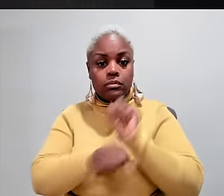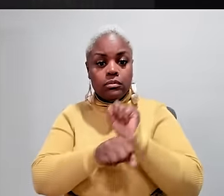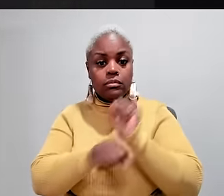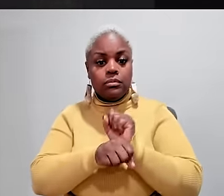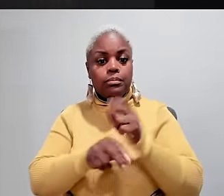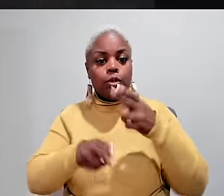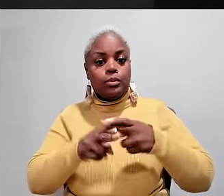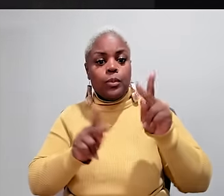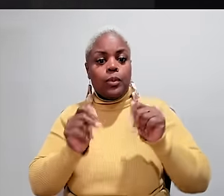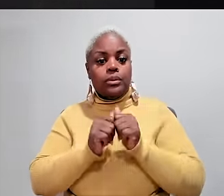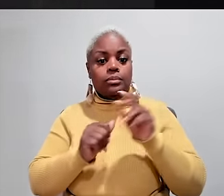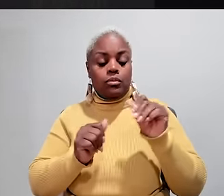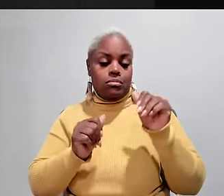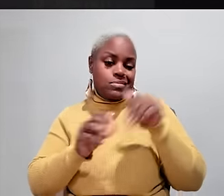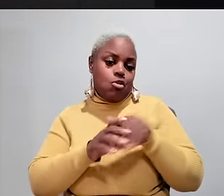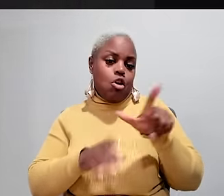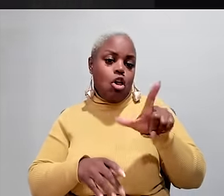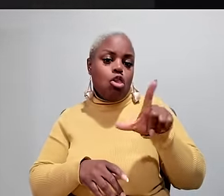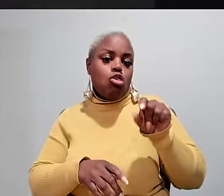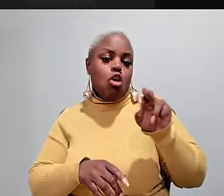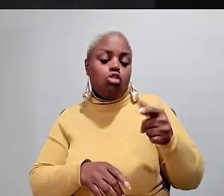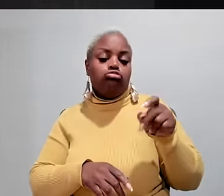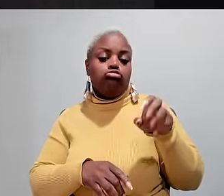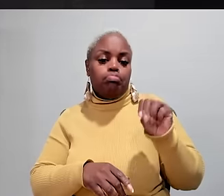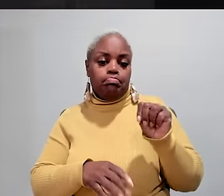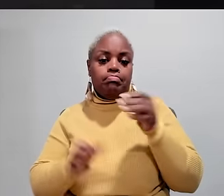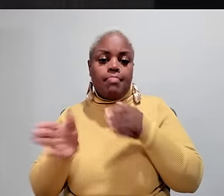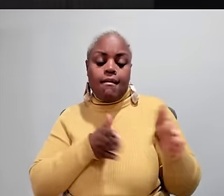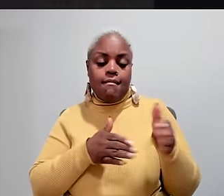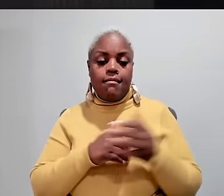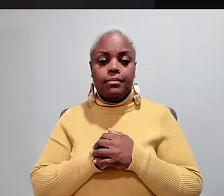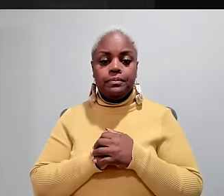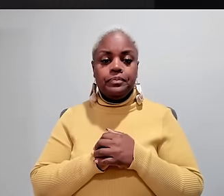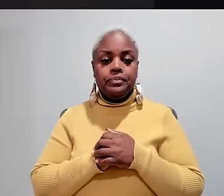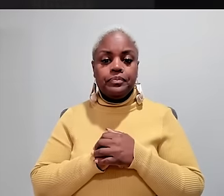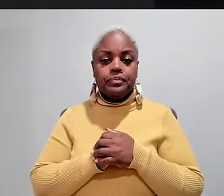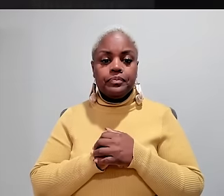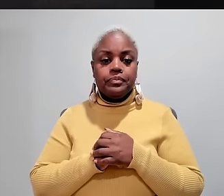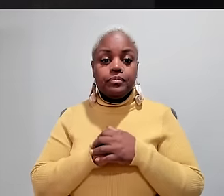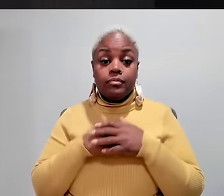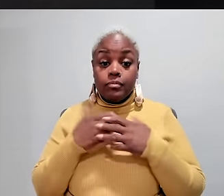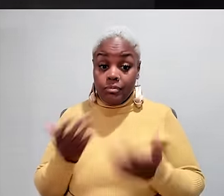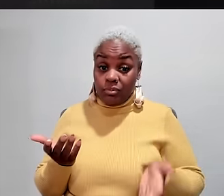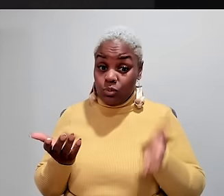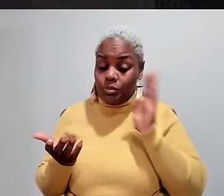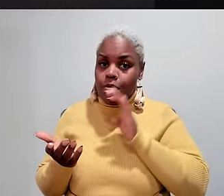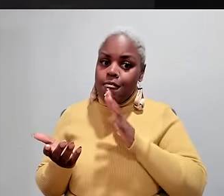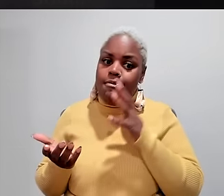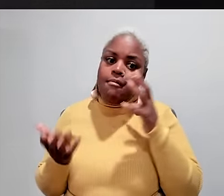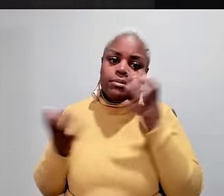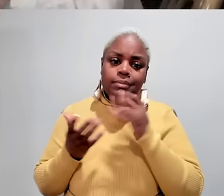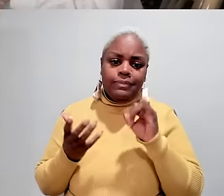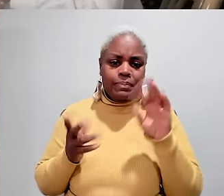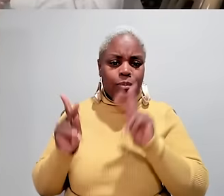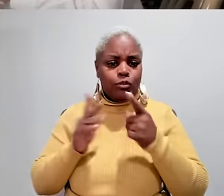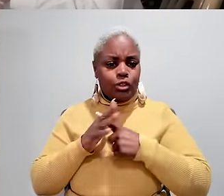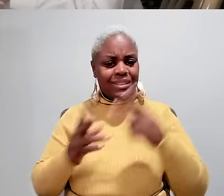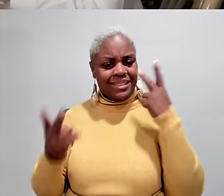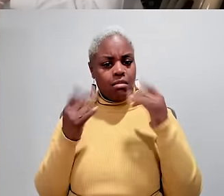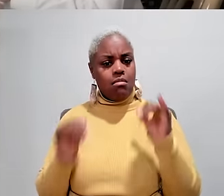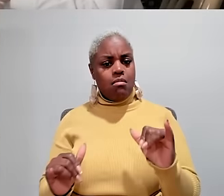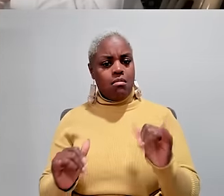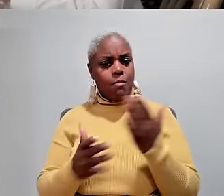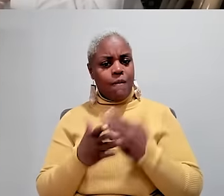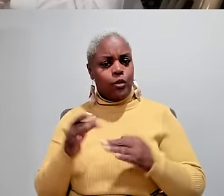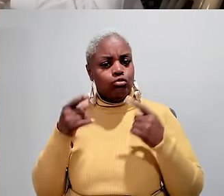2015 Paris Climate Agreement even mentioned people with disabilities in their long-term plans. LYNN would be